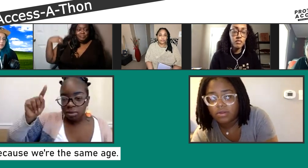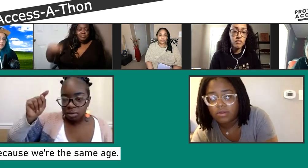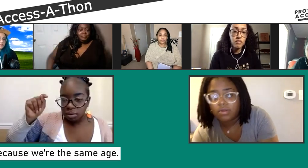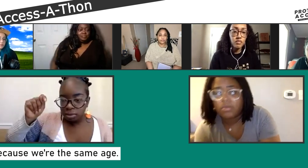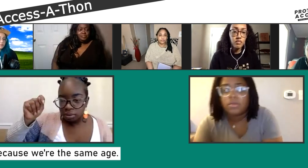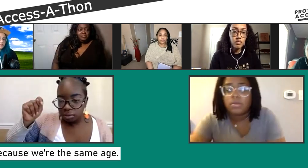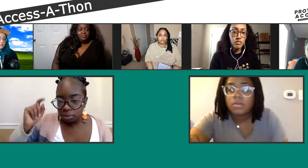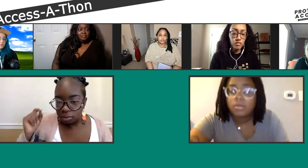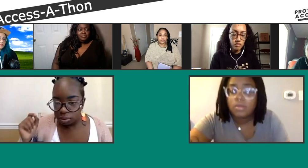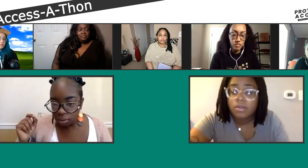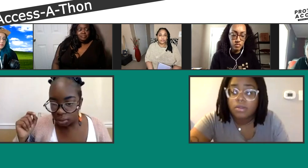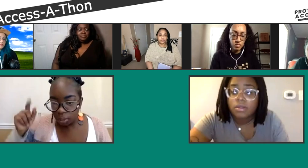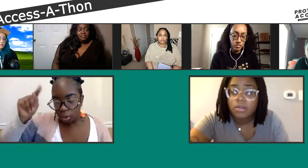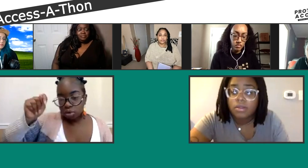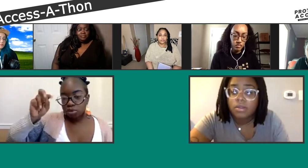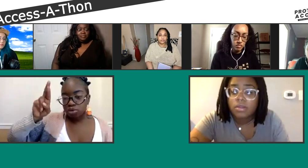I'm trying to get that spelling again.